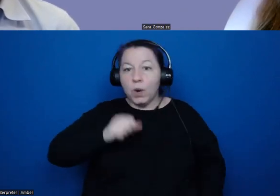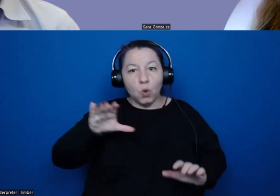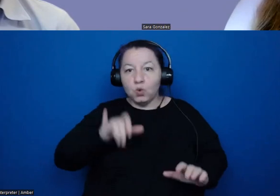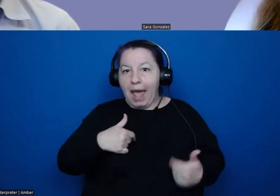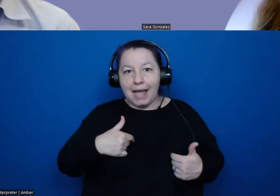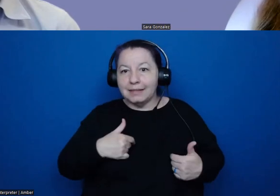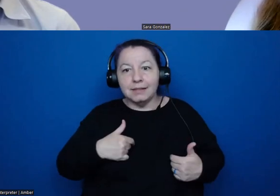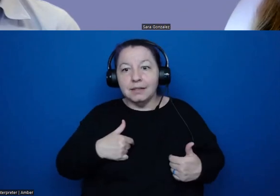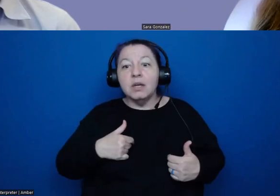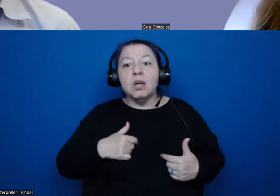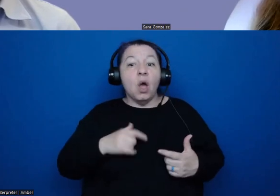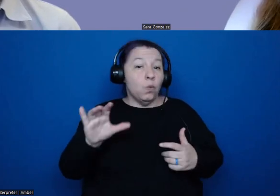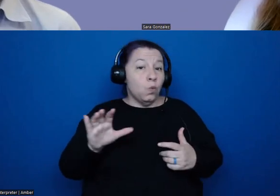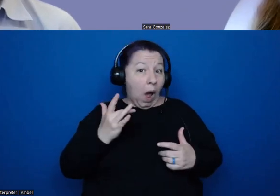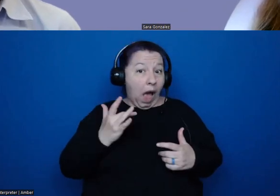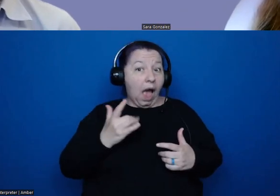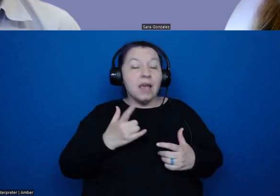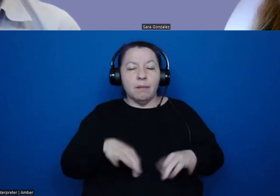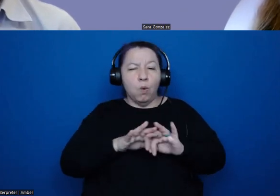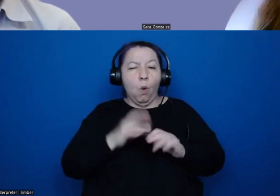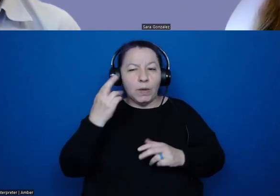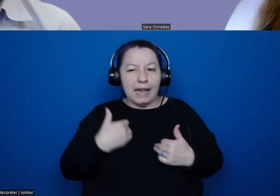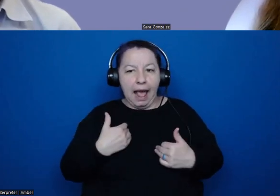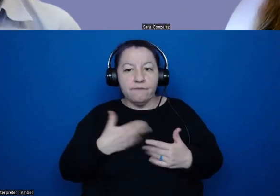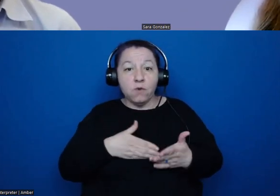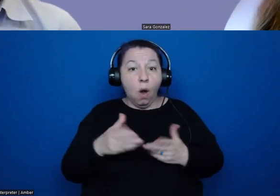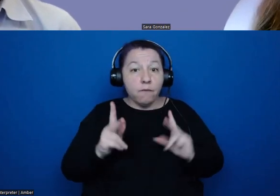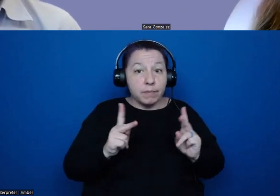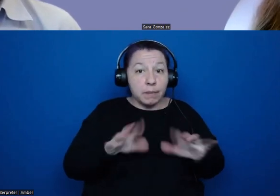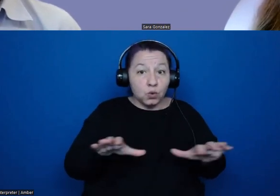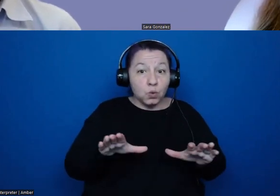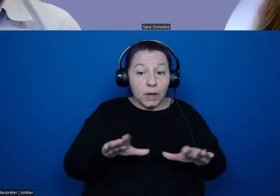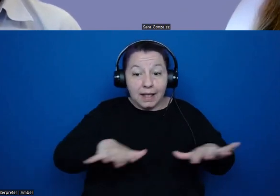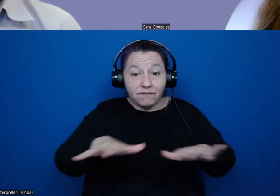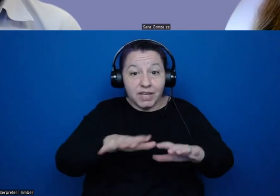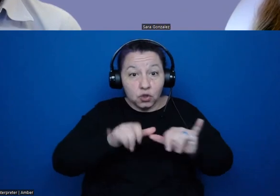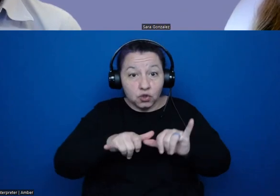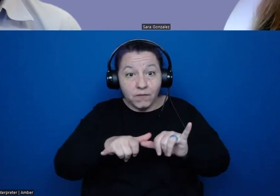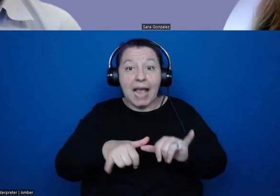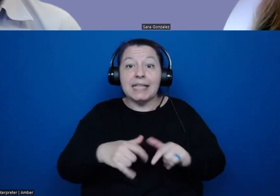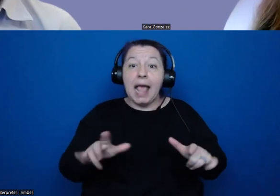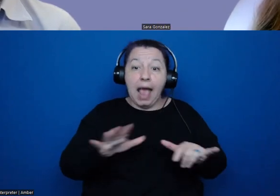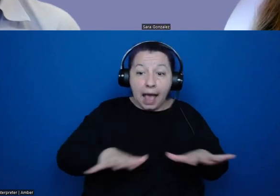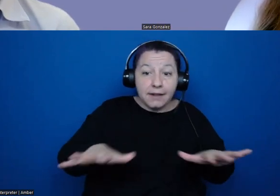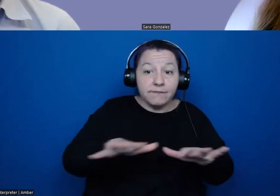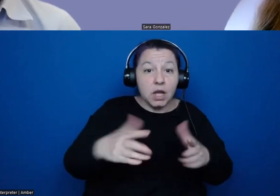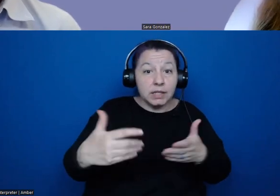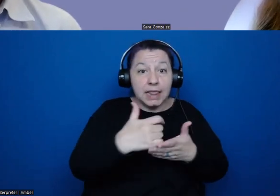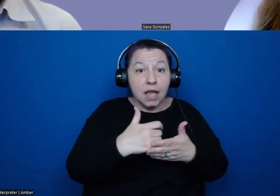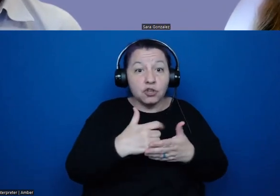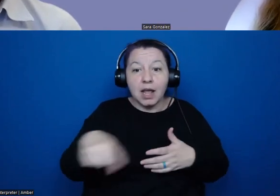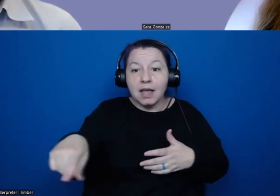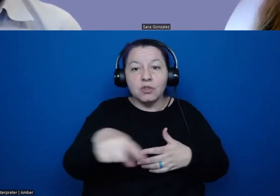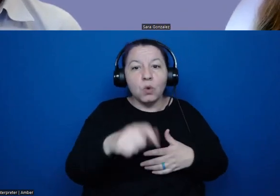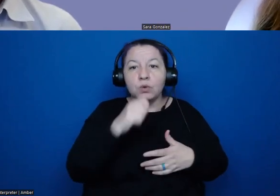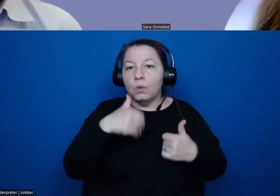do that for a very important reason. That is, often the people who are doing the field surveys and the field collection are not trained in